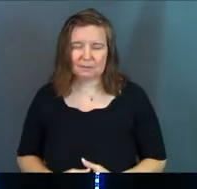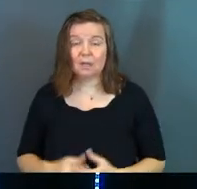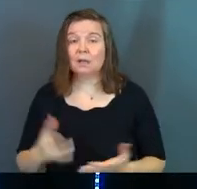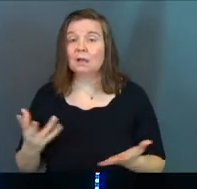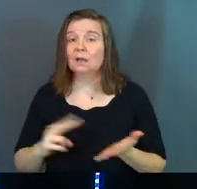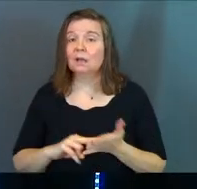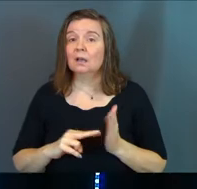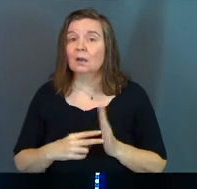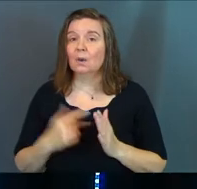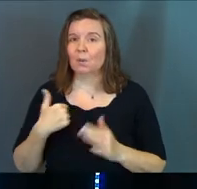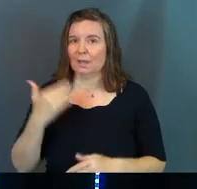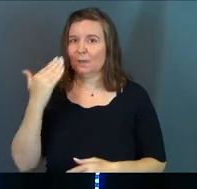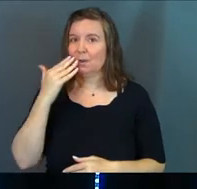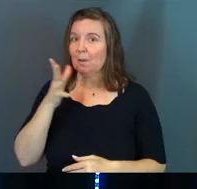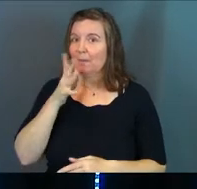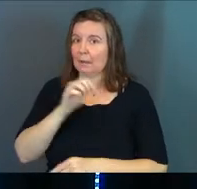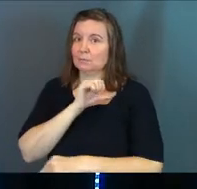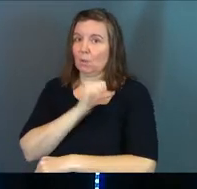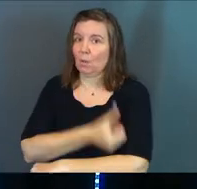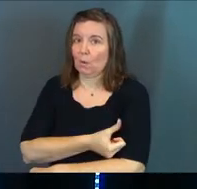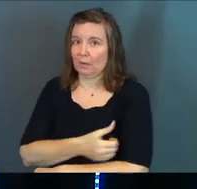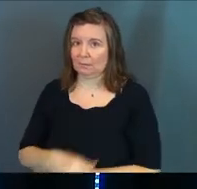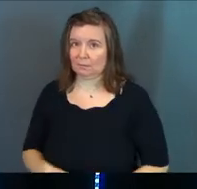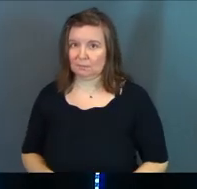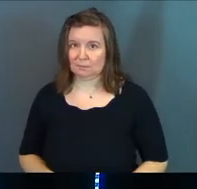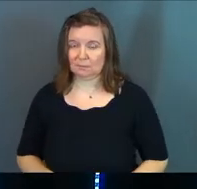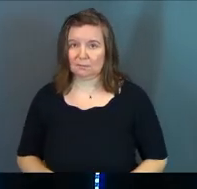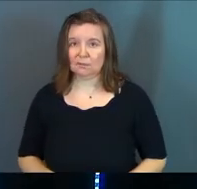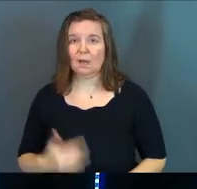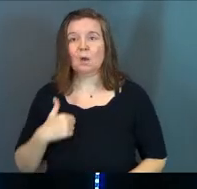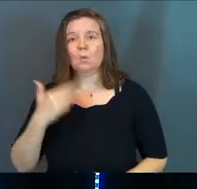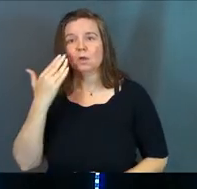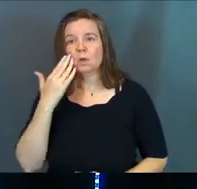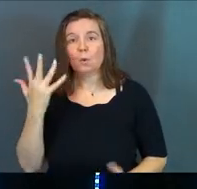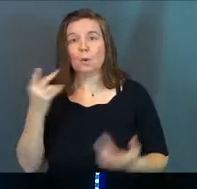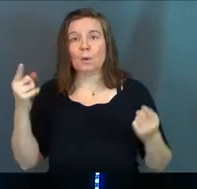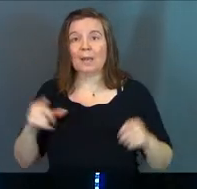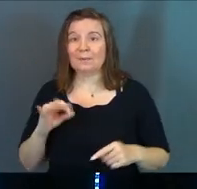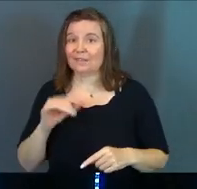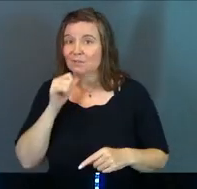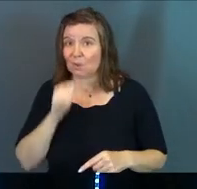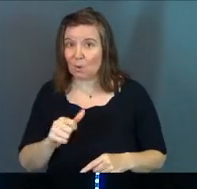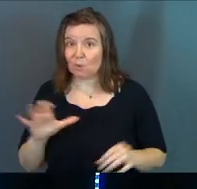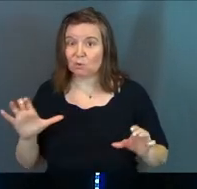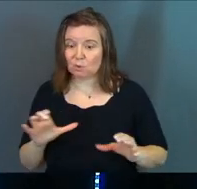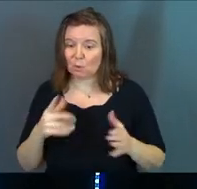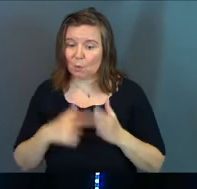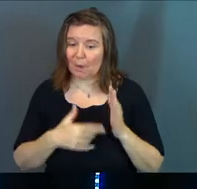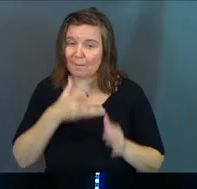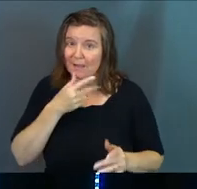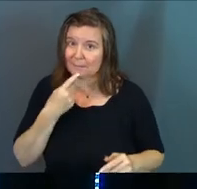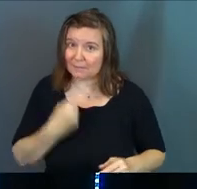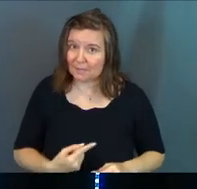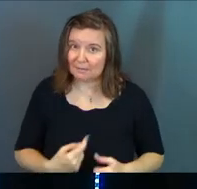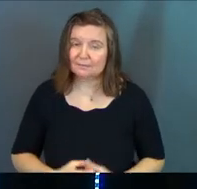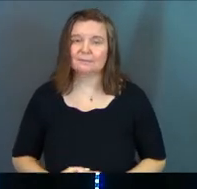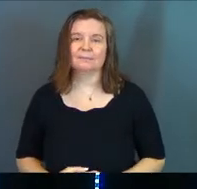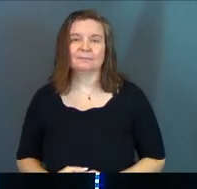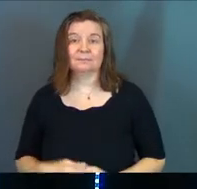What it is. Is we all know mom's authority. And we all know what will happen if we don't do what she said.